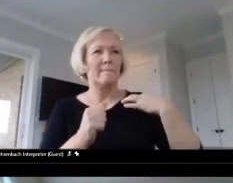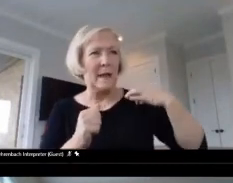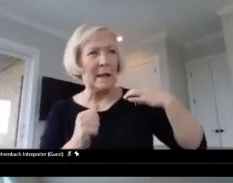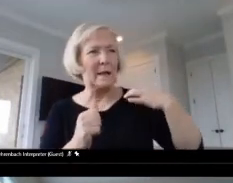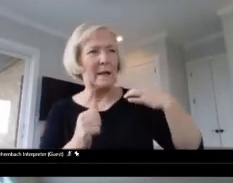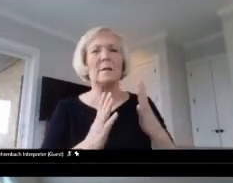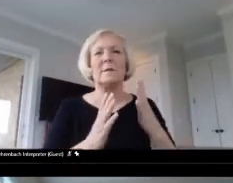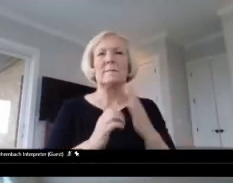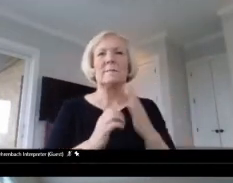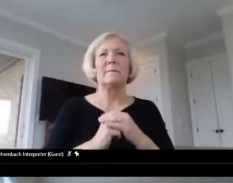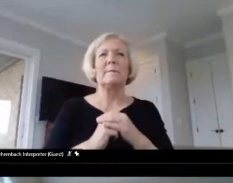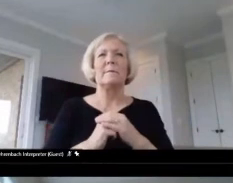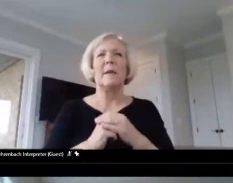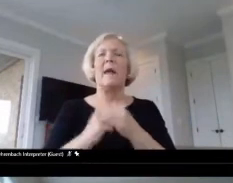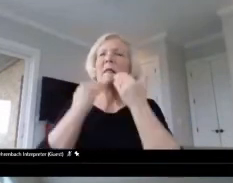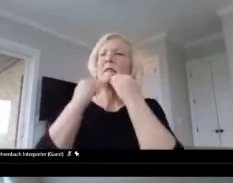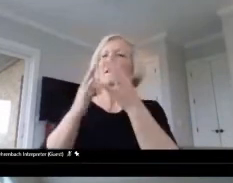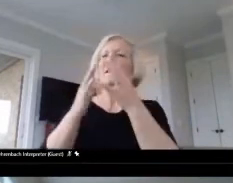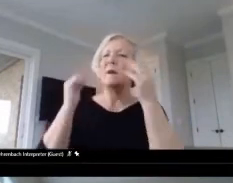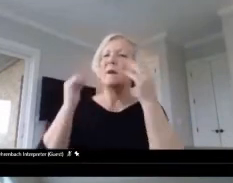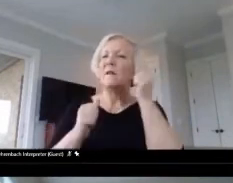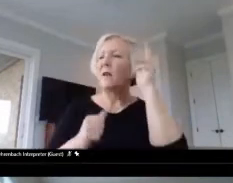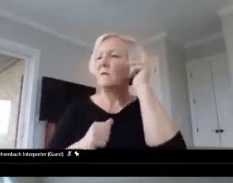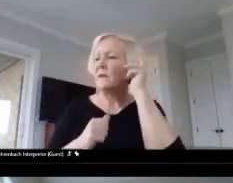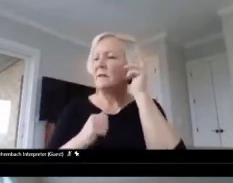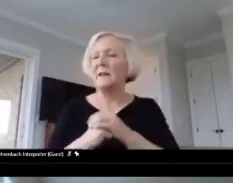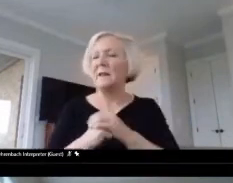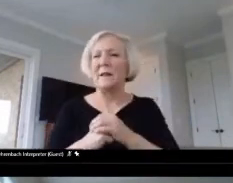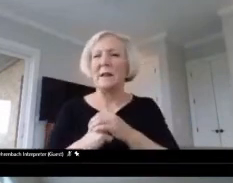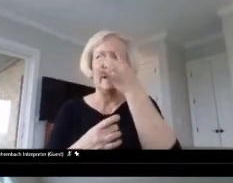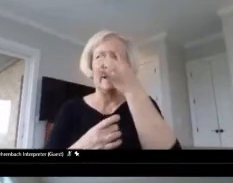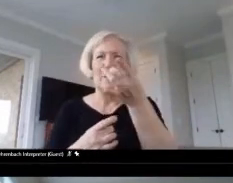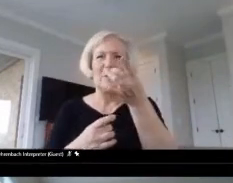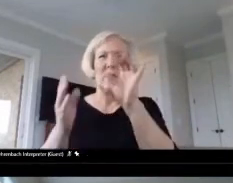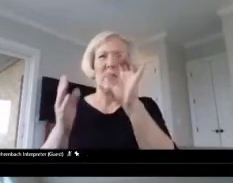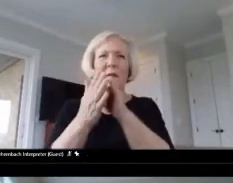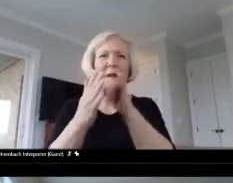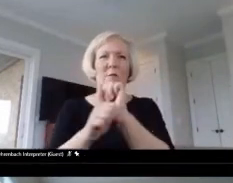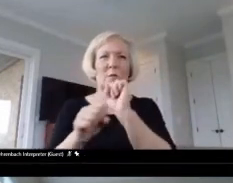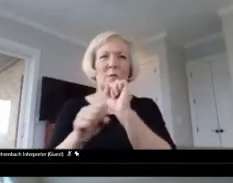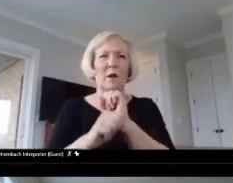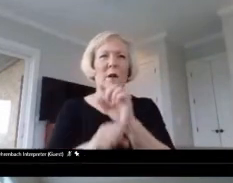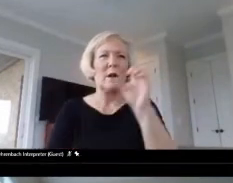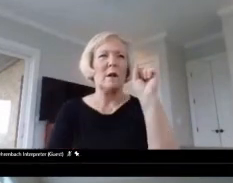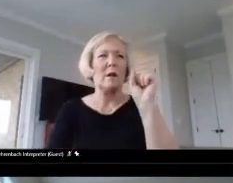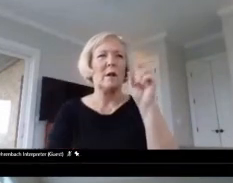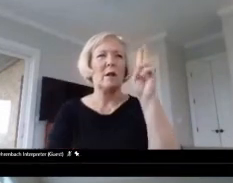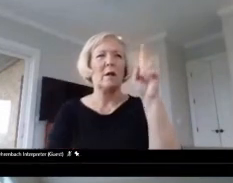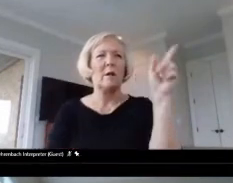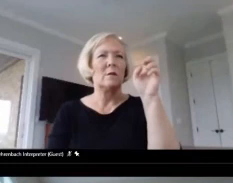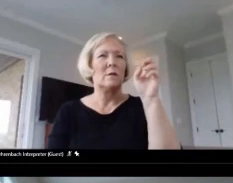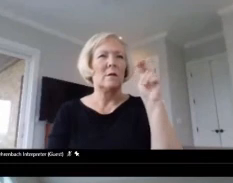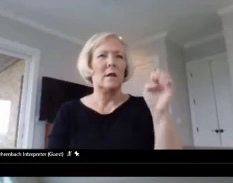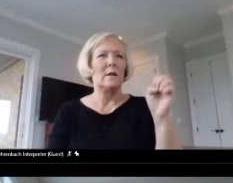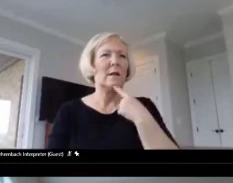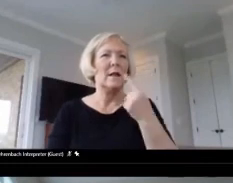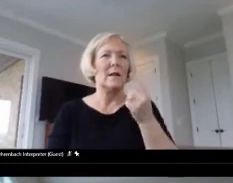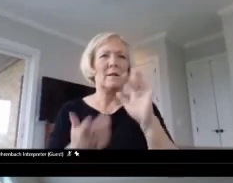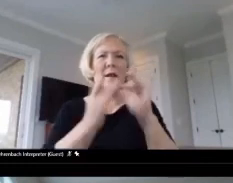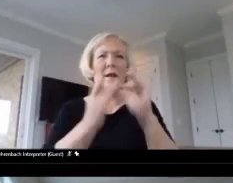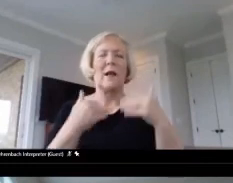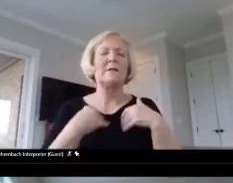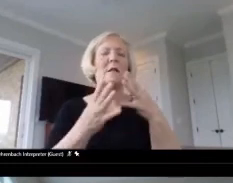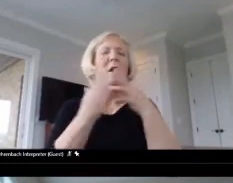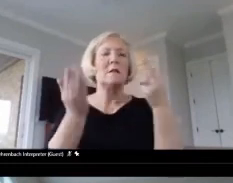Wonderful. Thank you so much. And if anyone's listening and is interested in doing this work, as Suzanne said, the network has lots of resources to get you started.